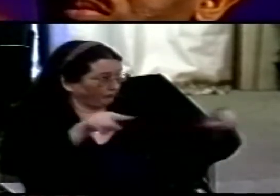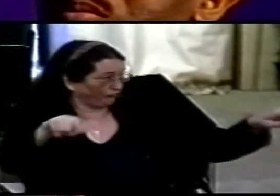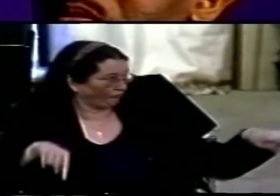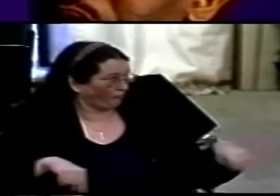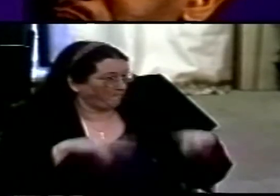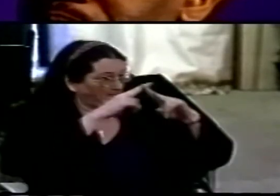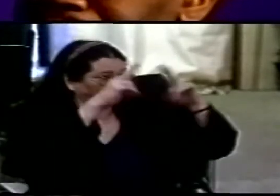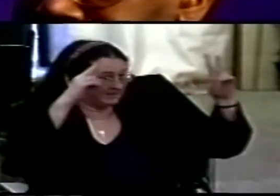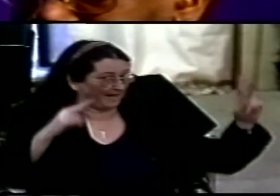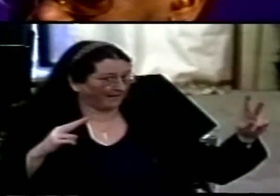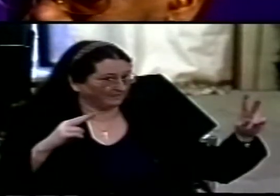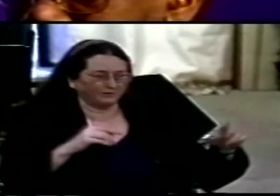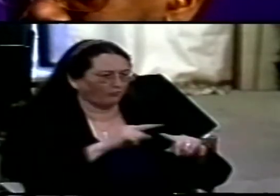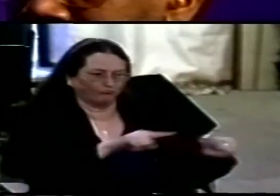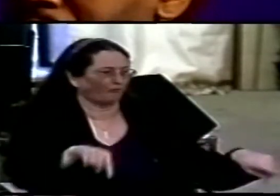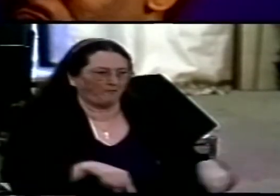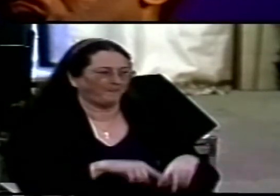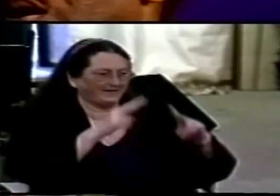tent